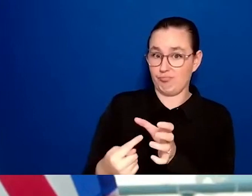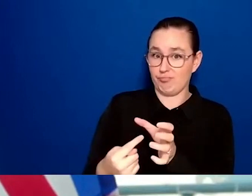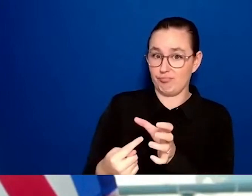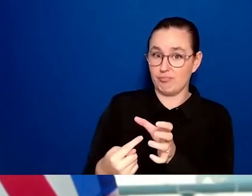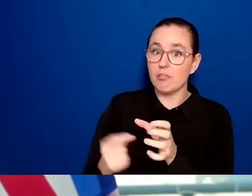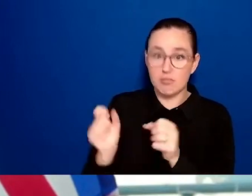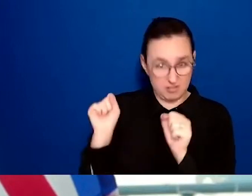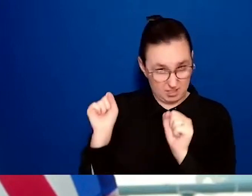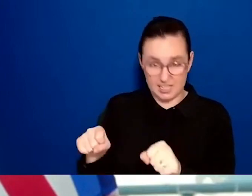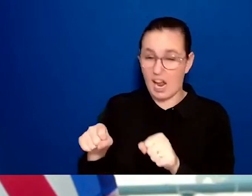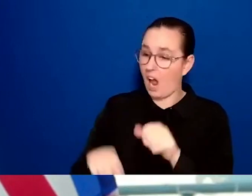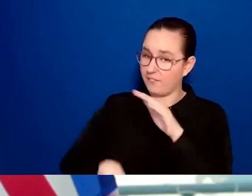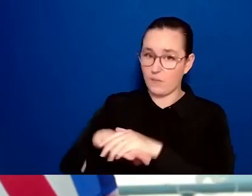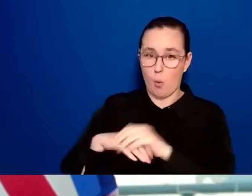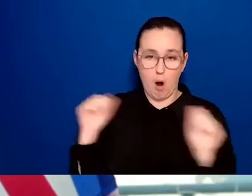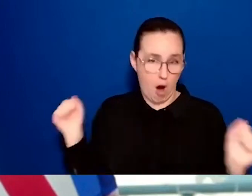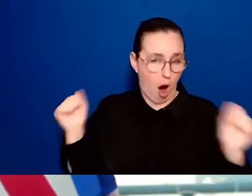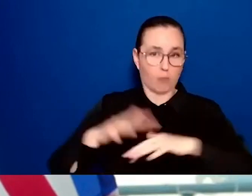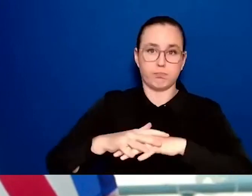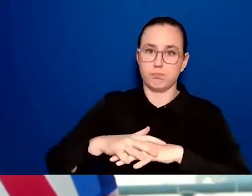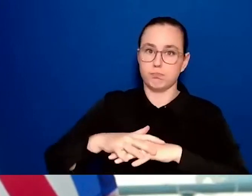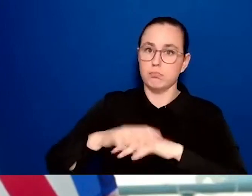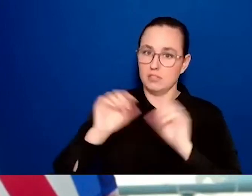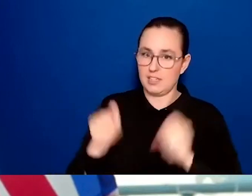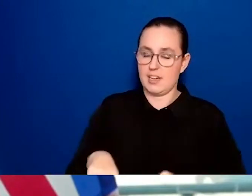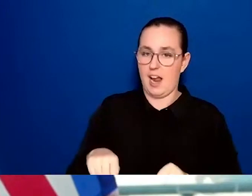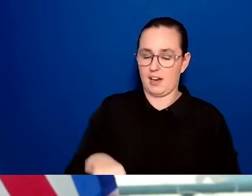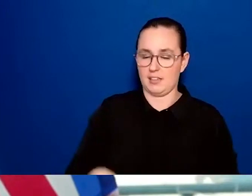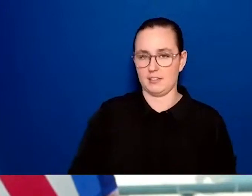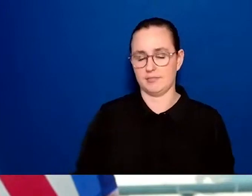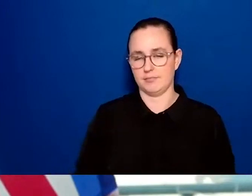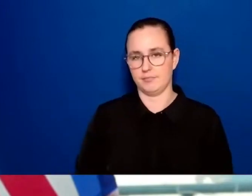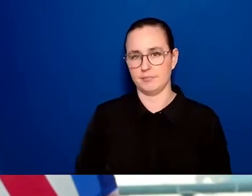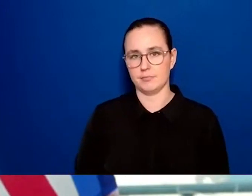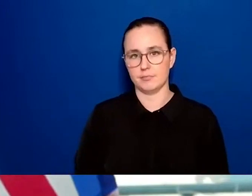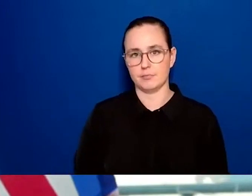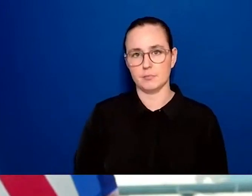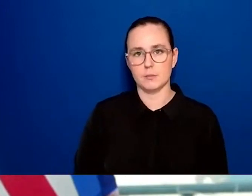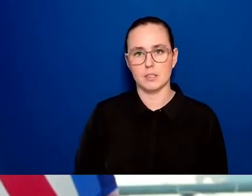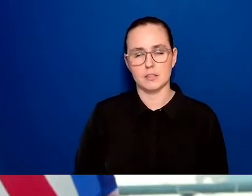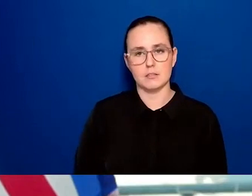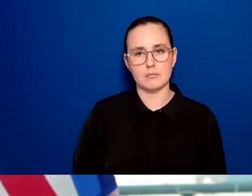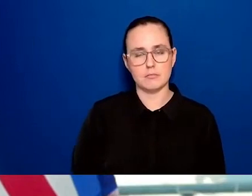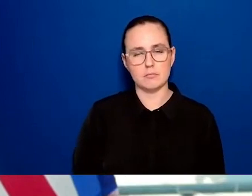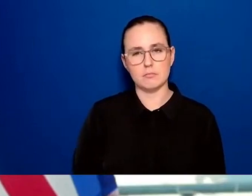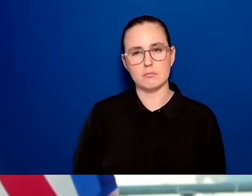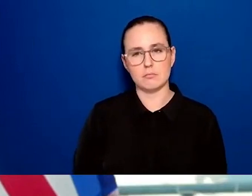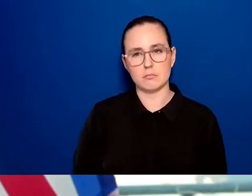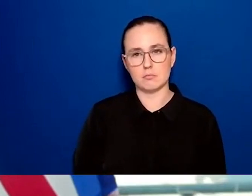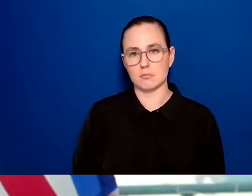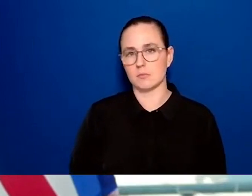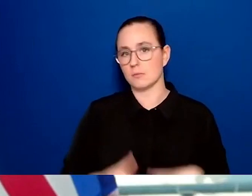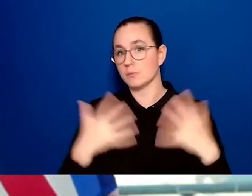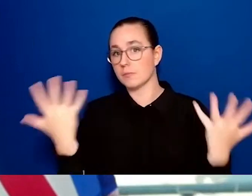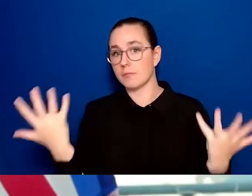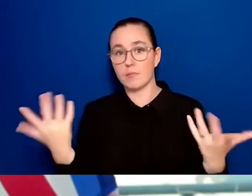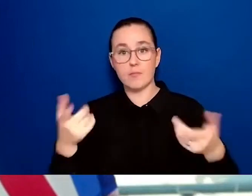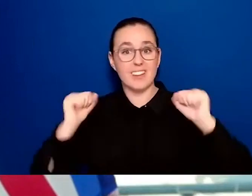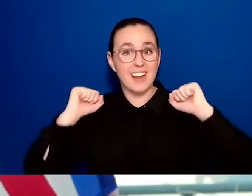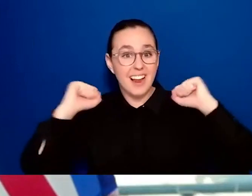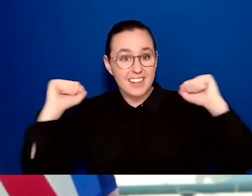settings by ensuring that people who are fully vaccinated attend, so it'll be things like high-intensity fitness can reopen,